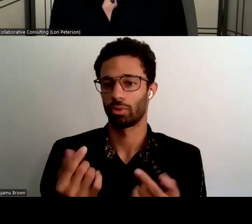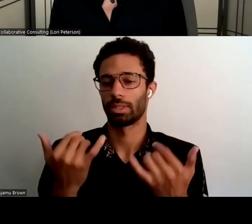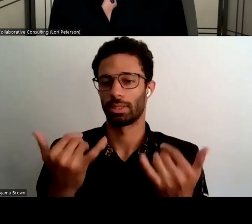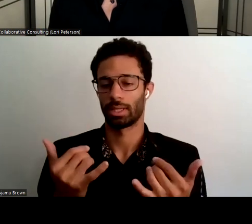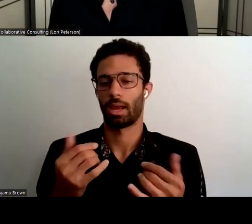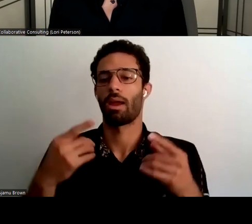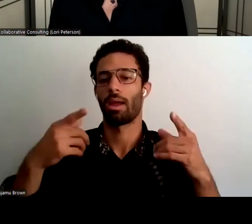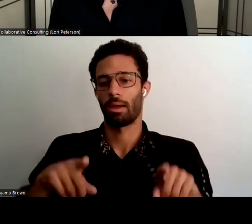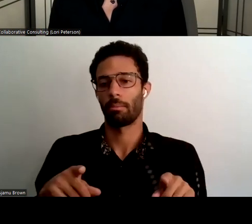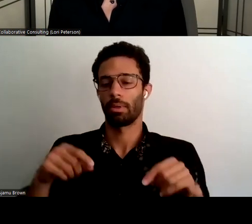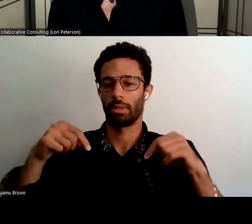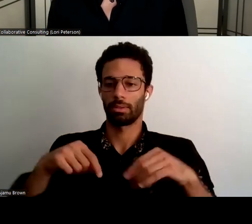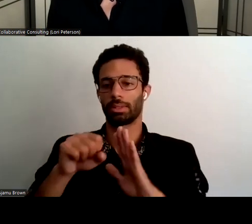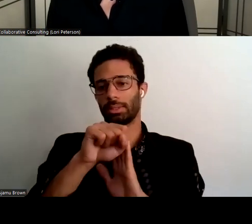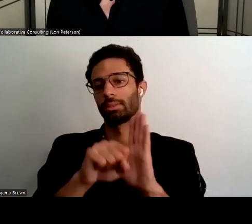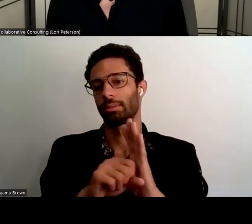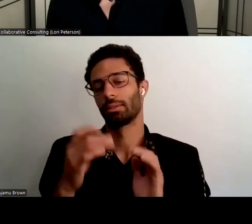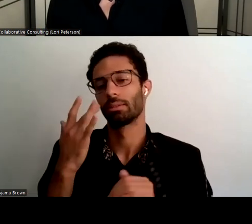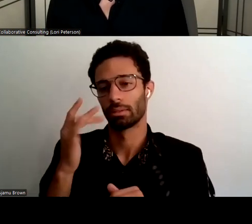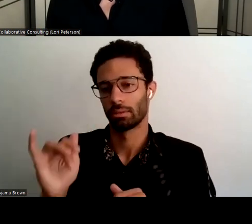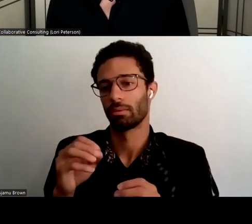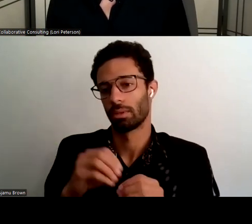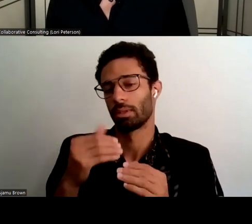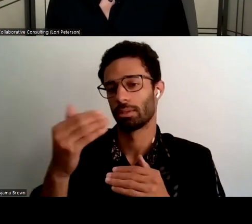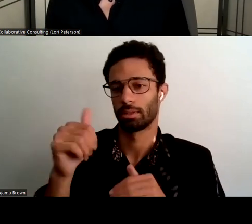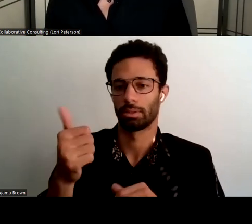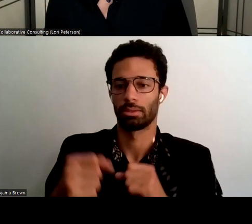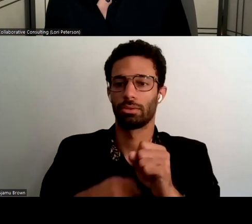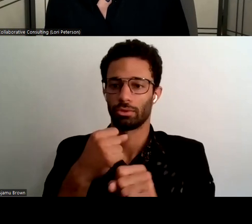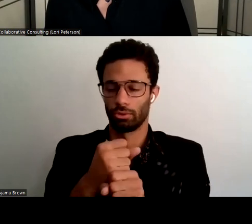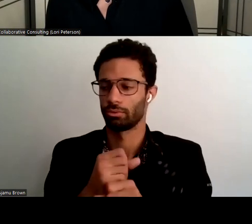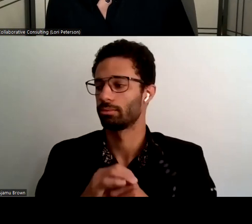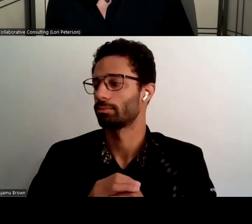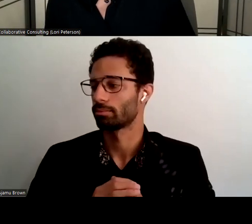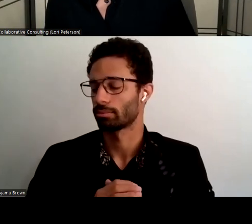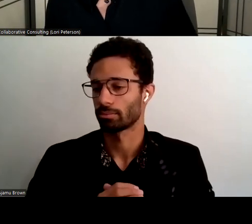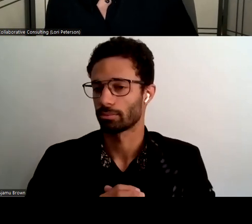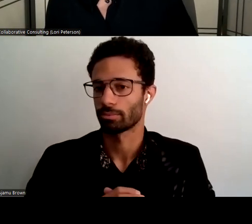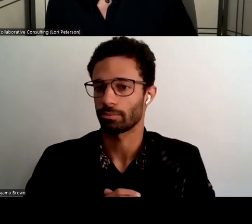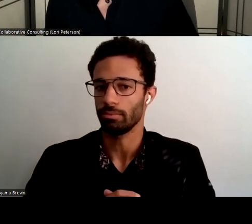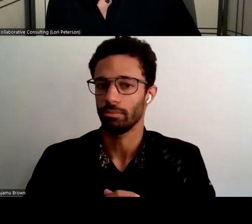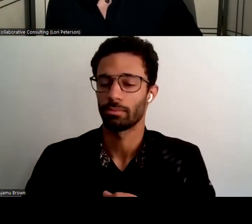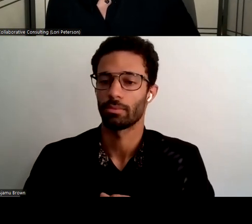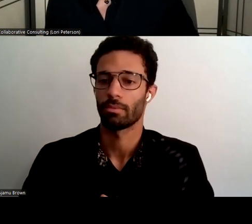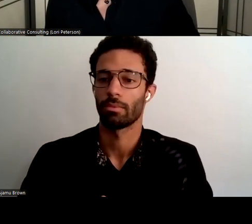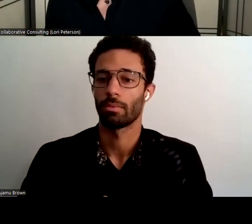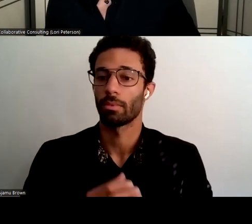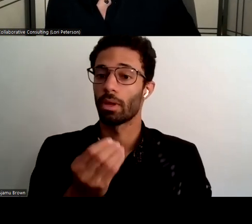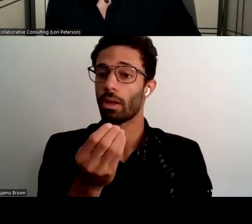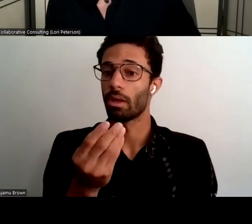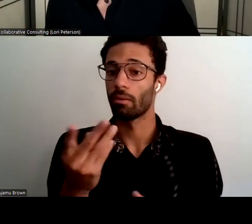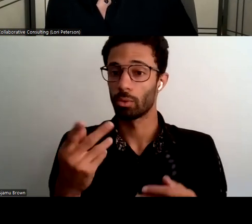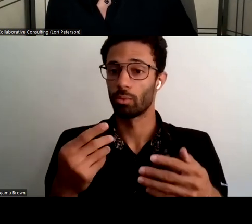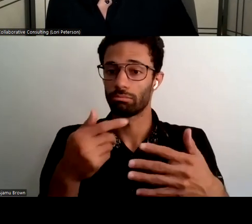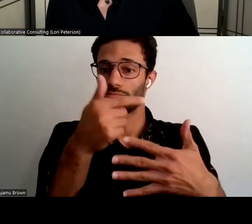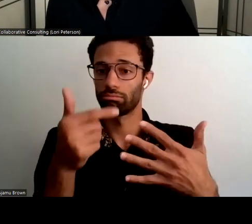california within the next decade so with that um a few a few bullet points here from the triple a's